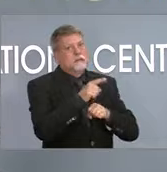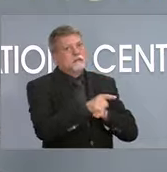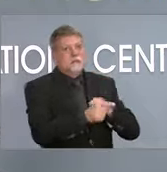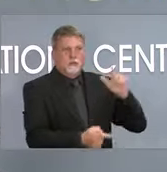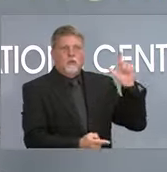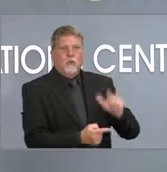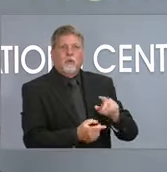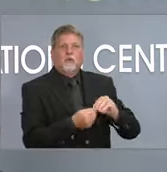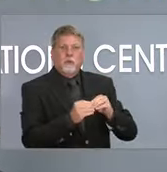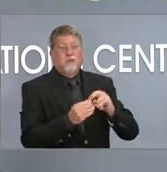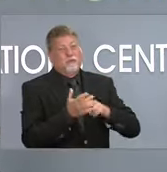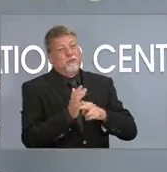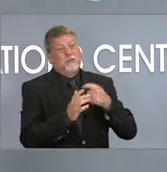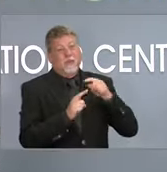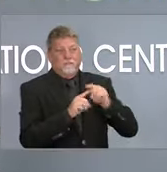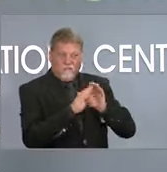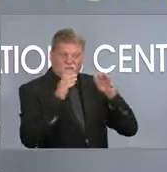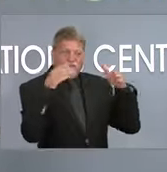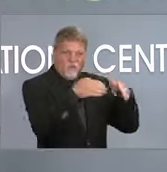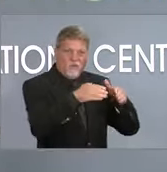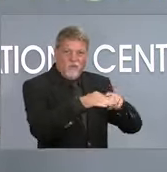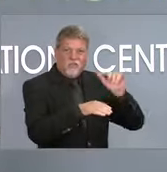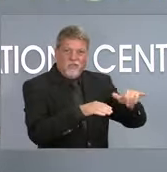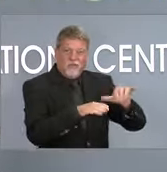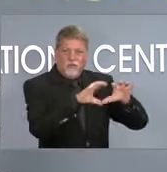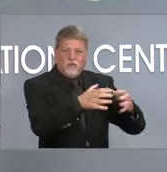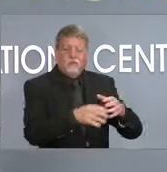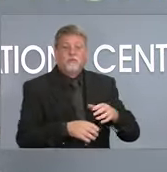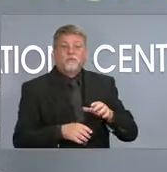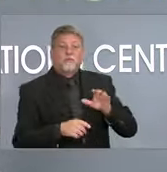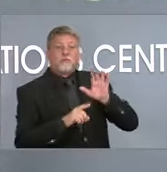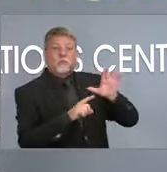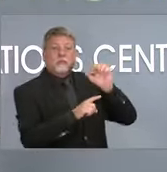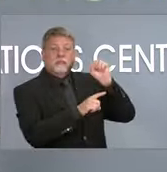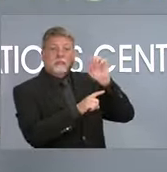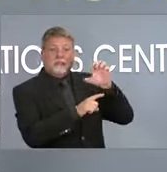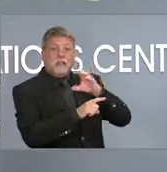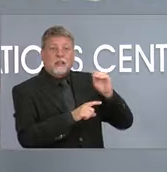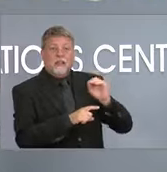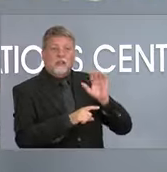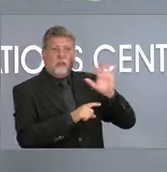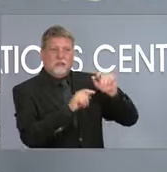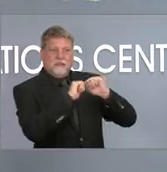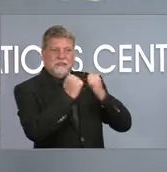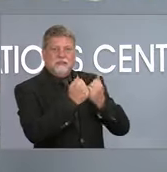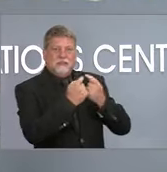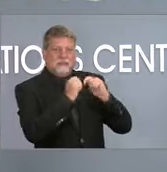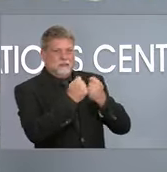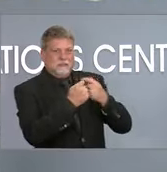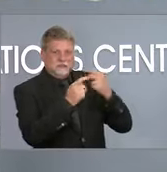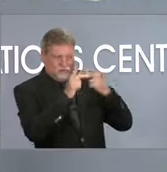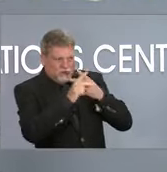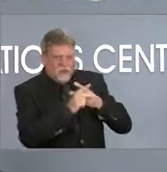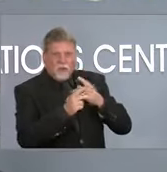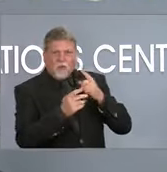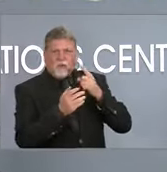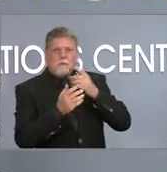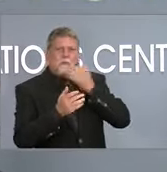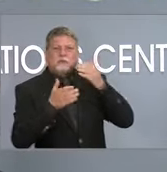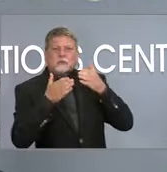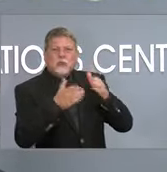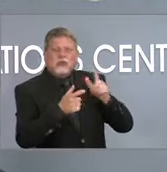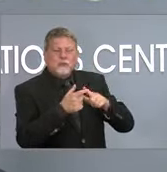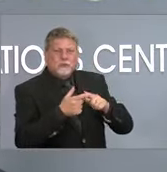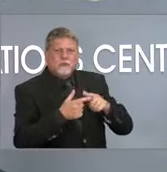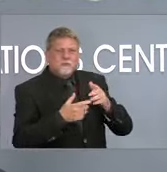the interim secretary and her team and our office are talking about strategies, not just